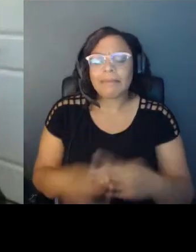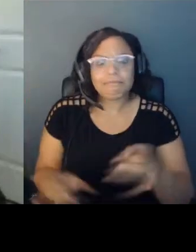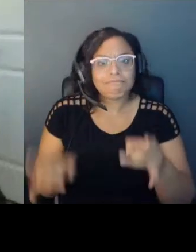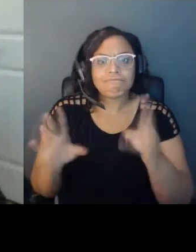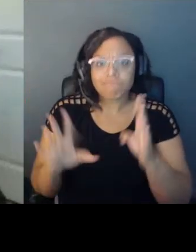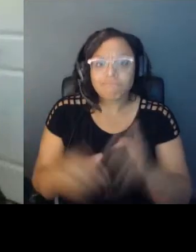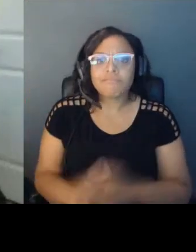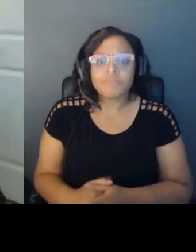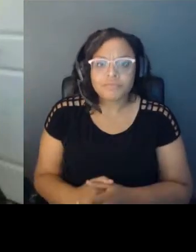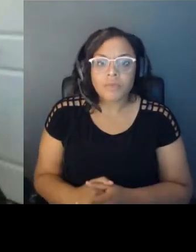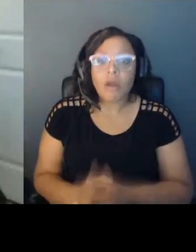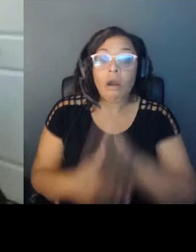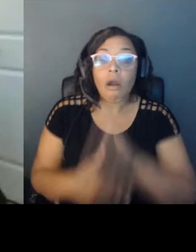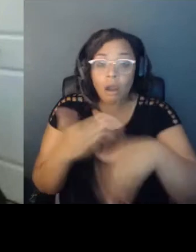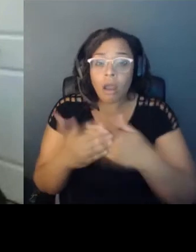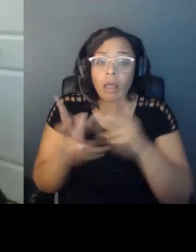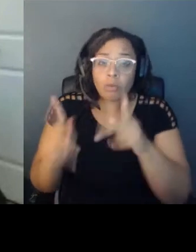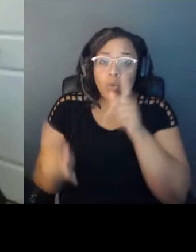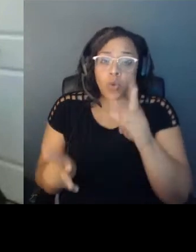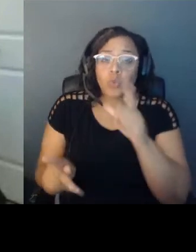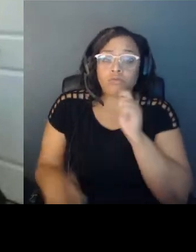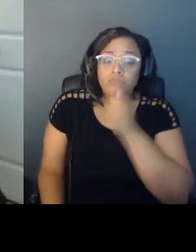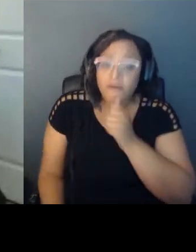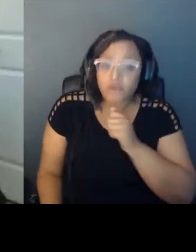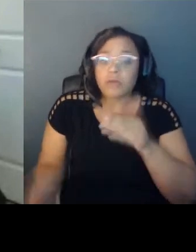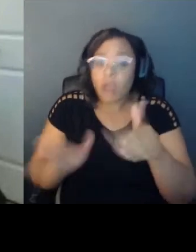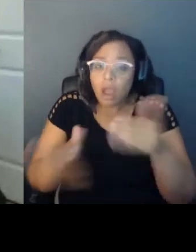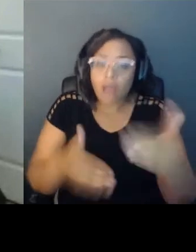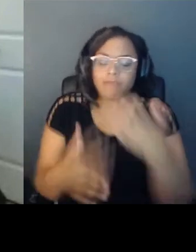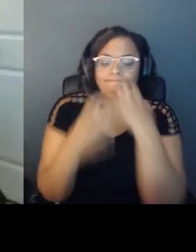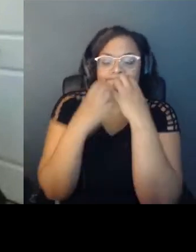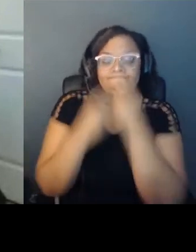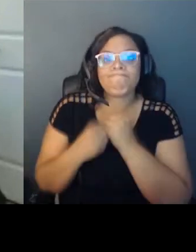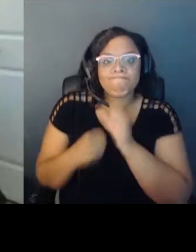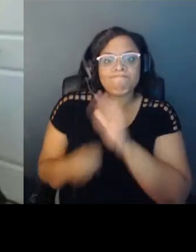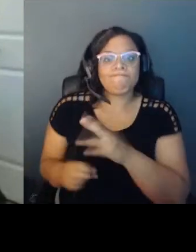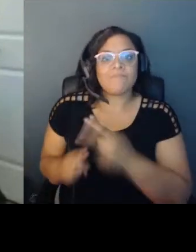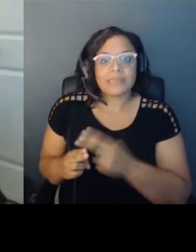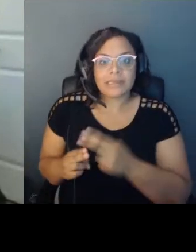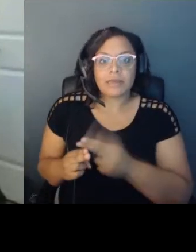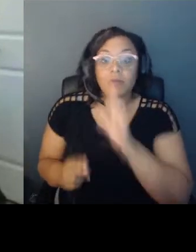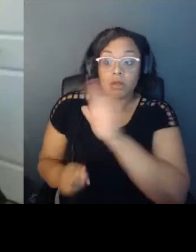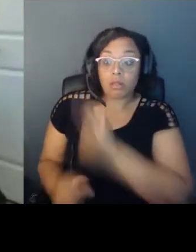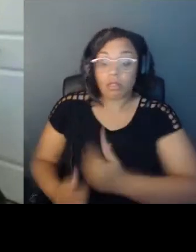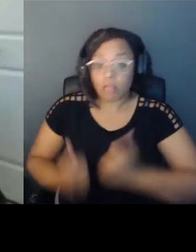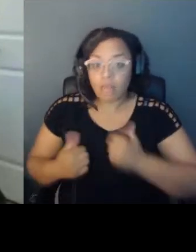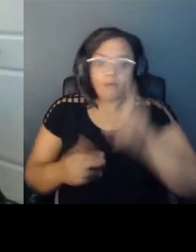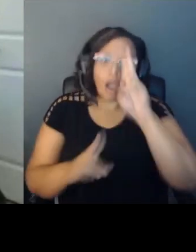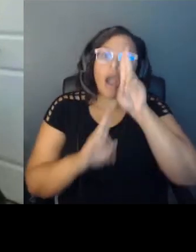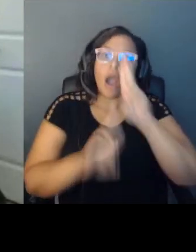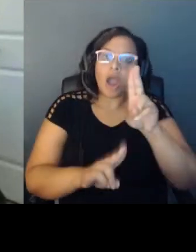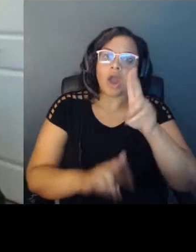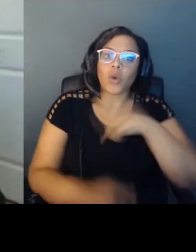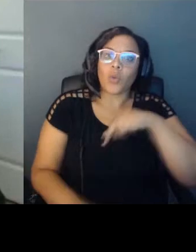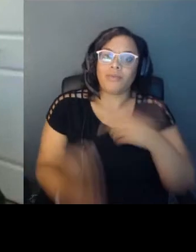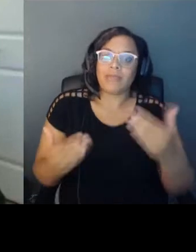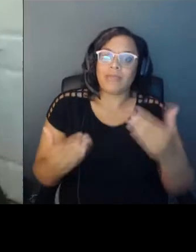all those people close and we honor their lives when we gather to speak truth and create change.